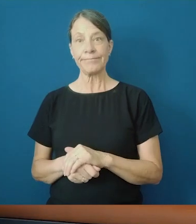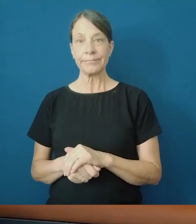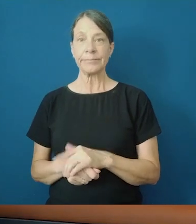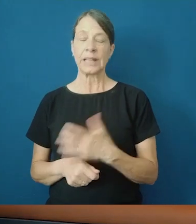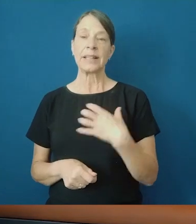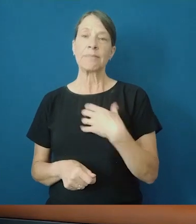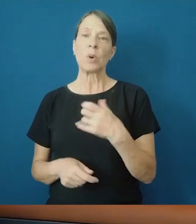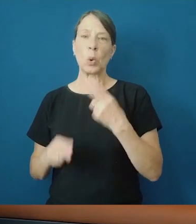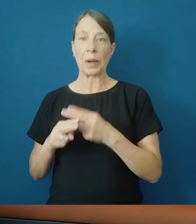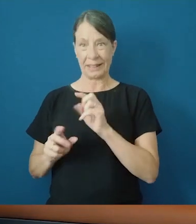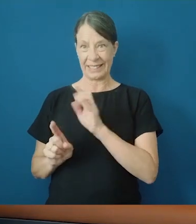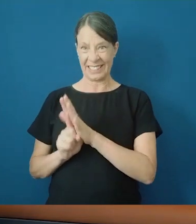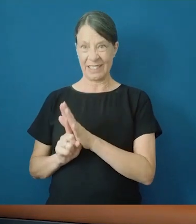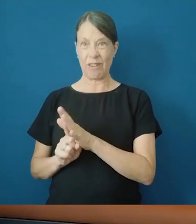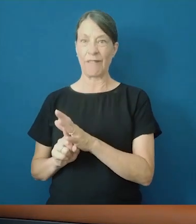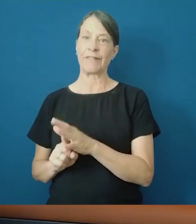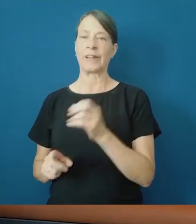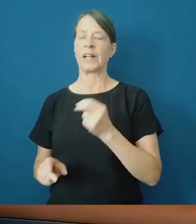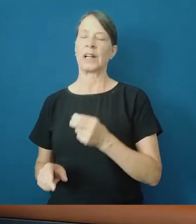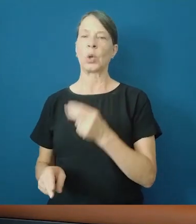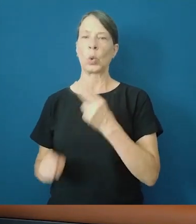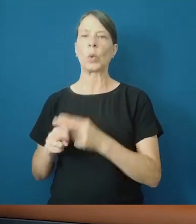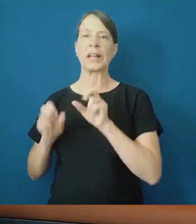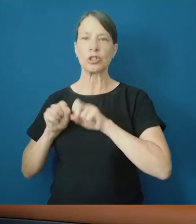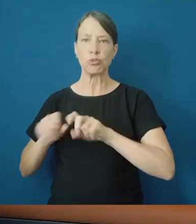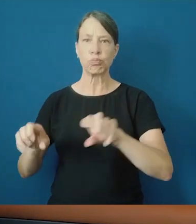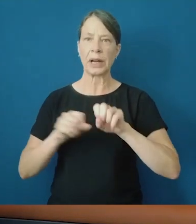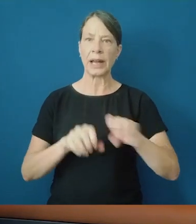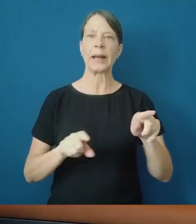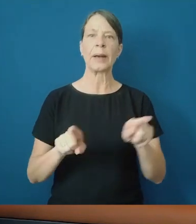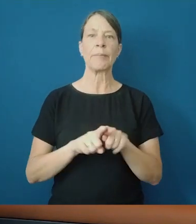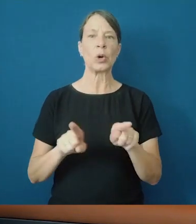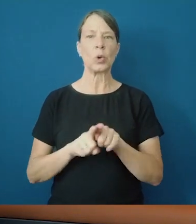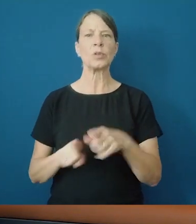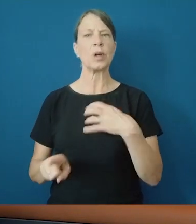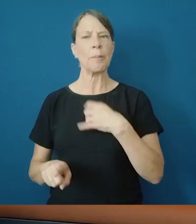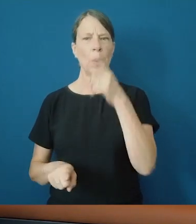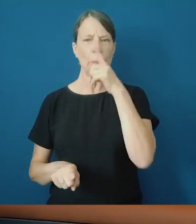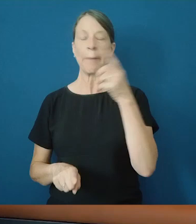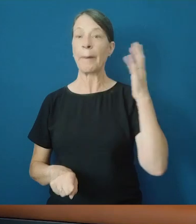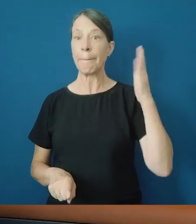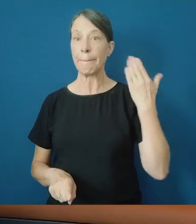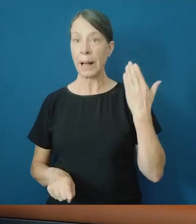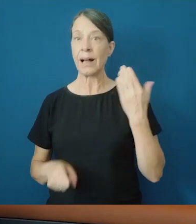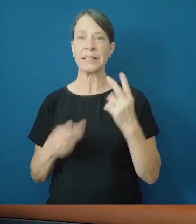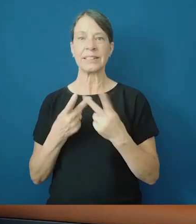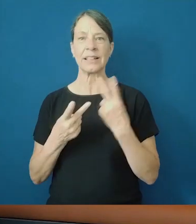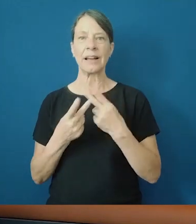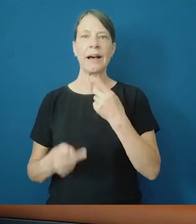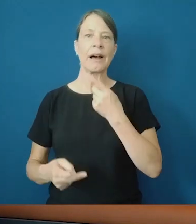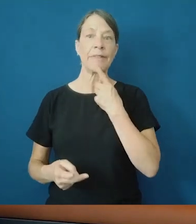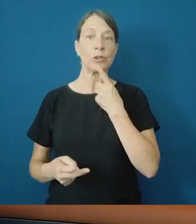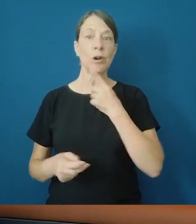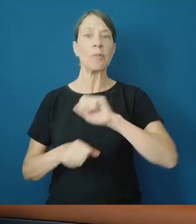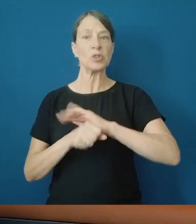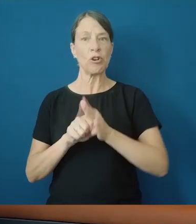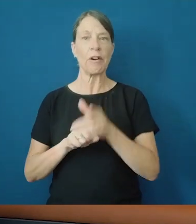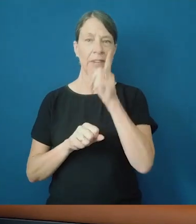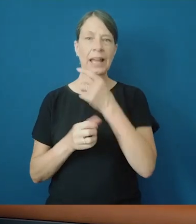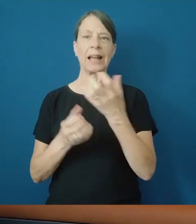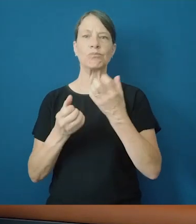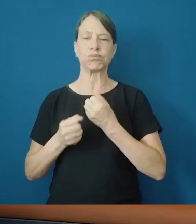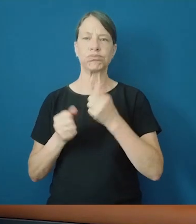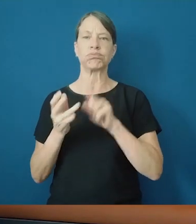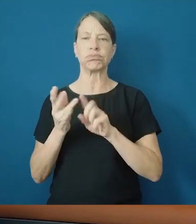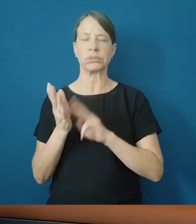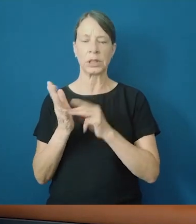transmitting even in people who have had the virus before or people who were vaccinated. It also seems to be slightly